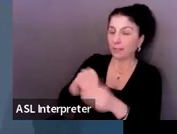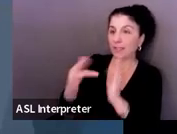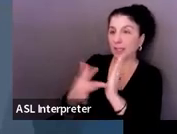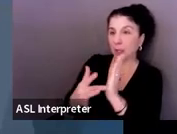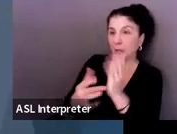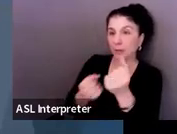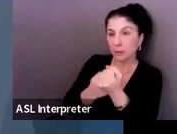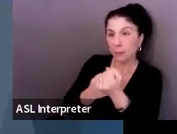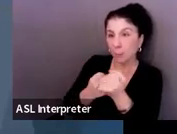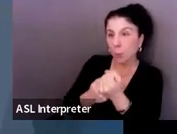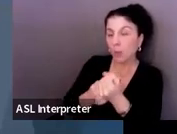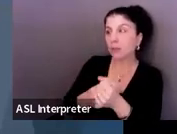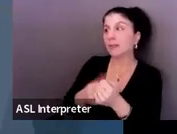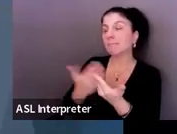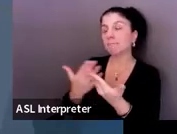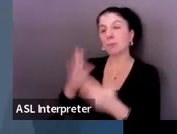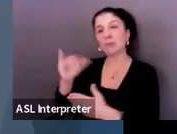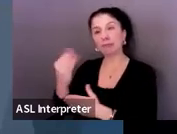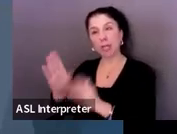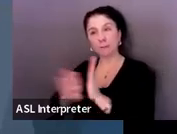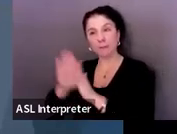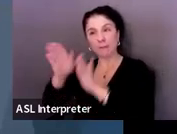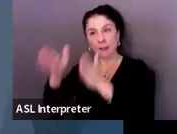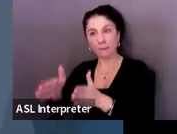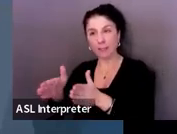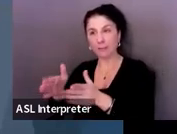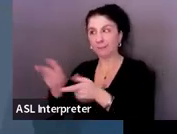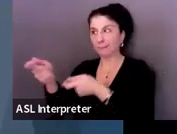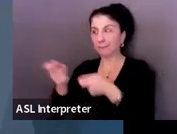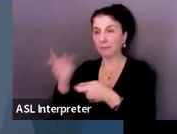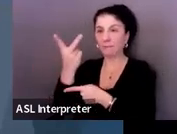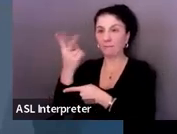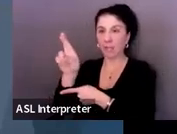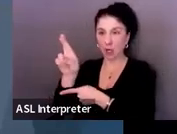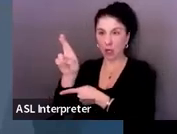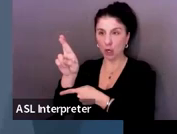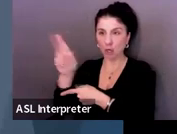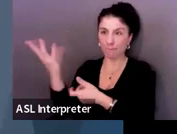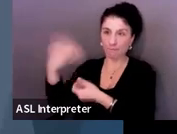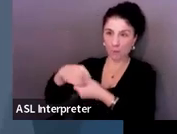supported job development services through vocational rehabilitation or voc rehab.